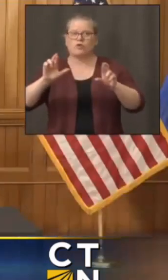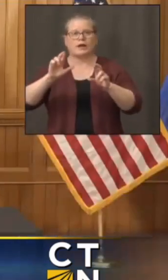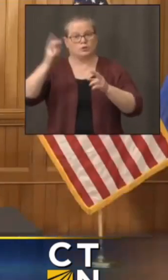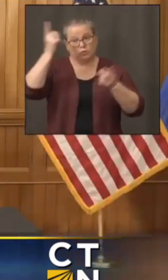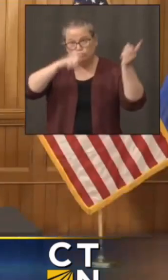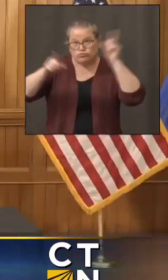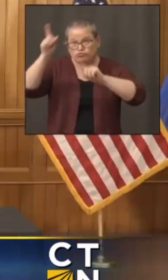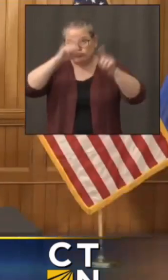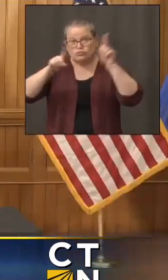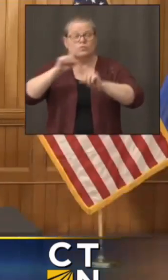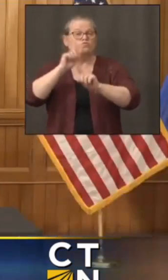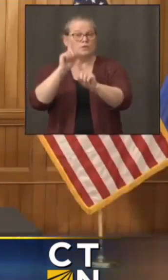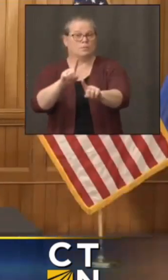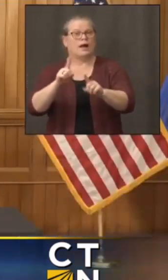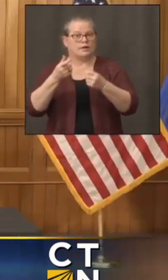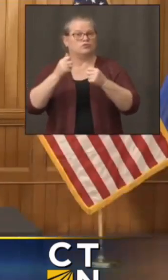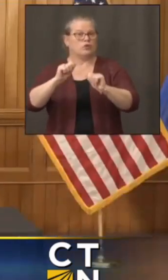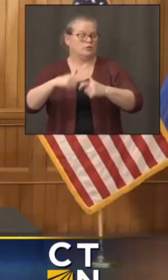okay thank you